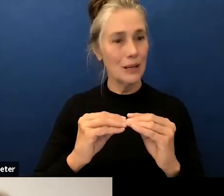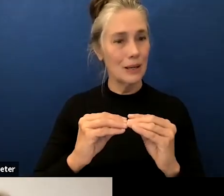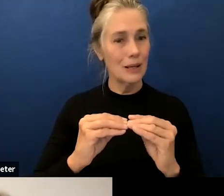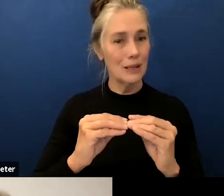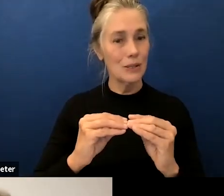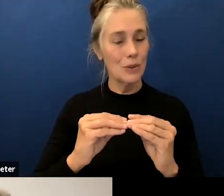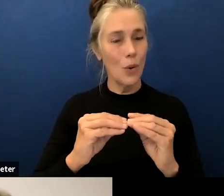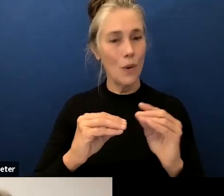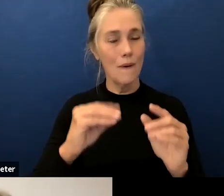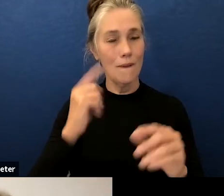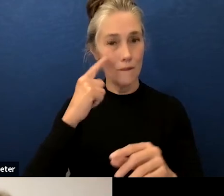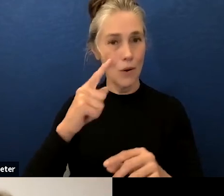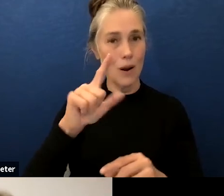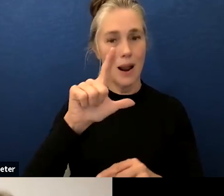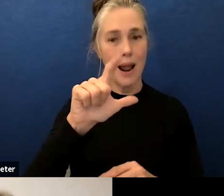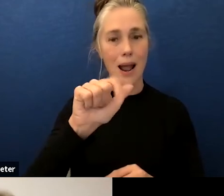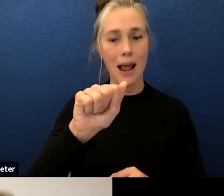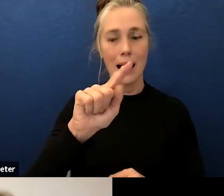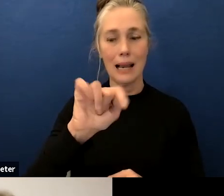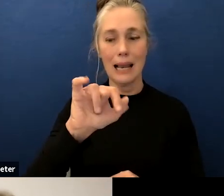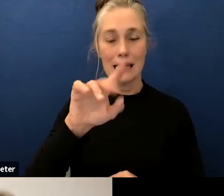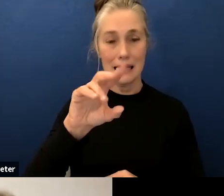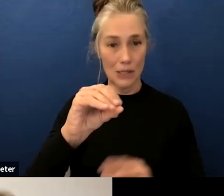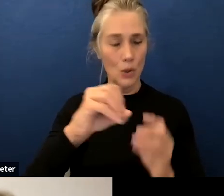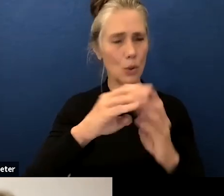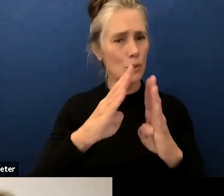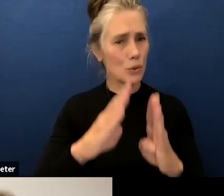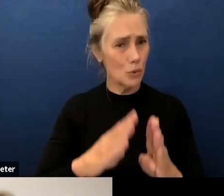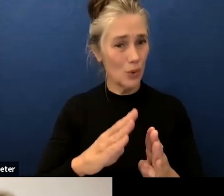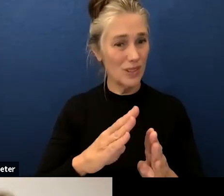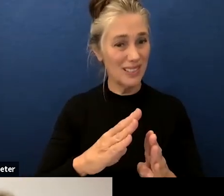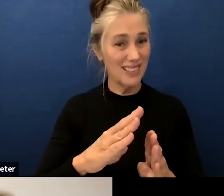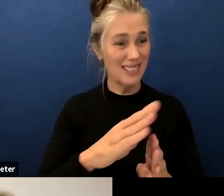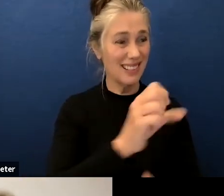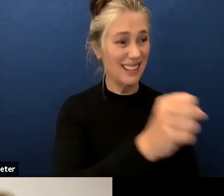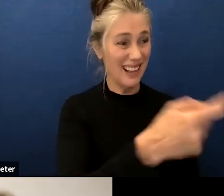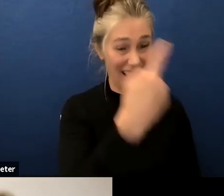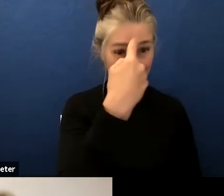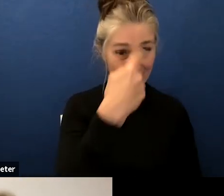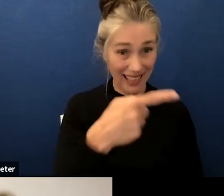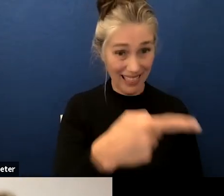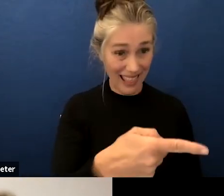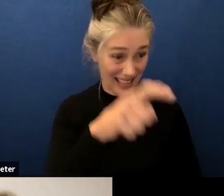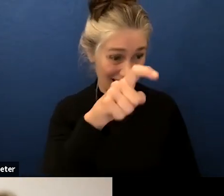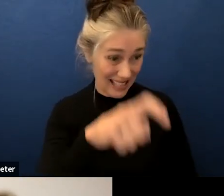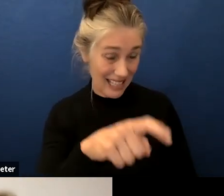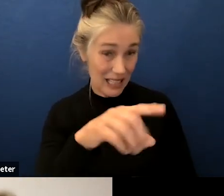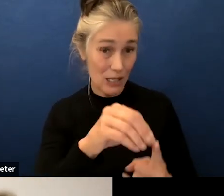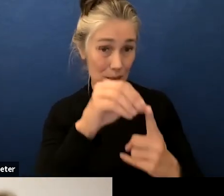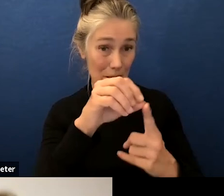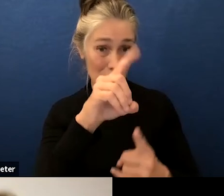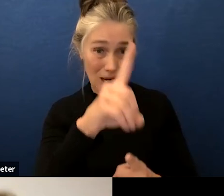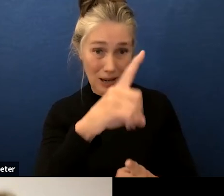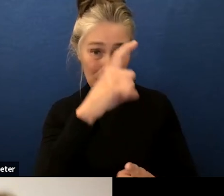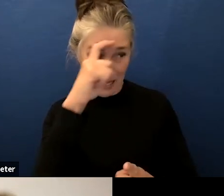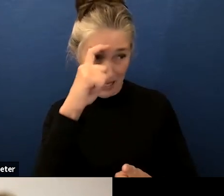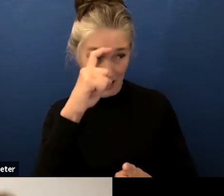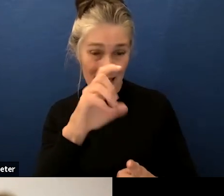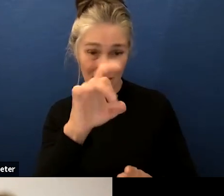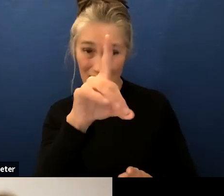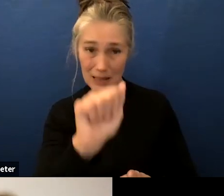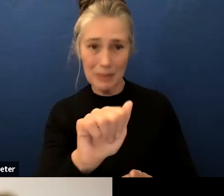identified as needing special education services because of specific learning disabilities